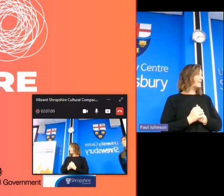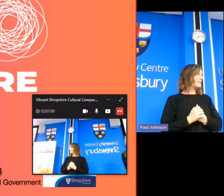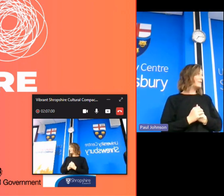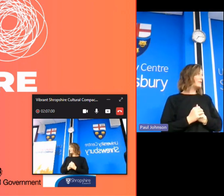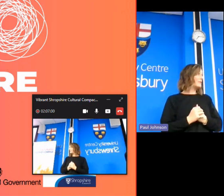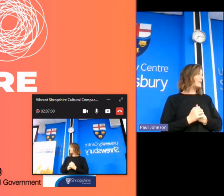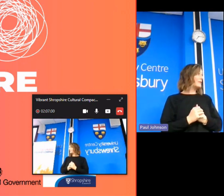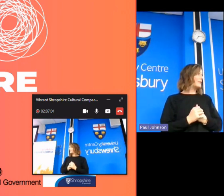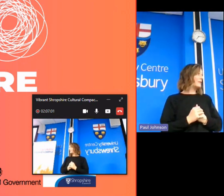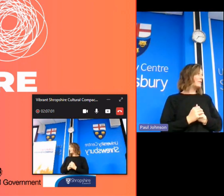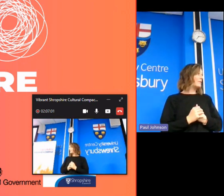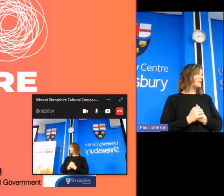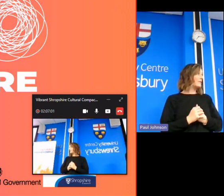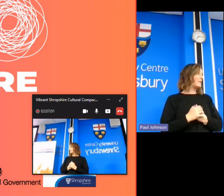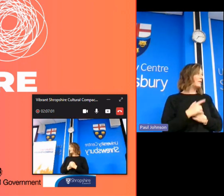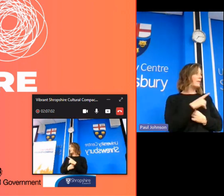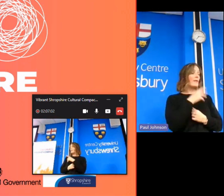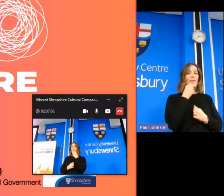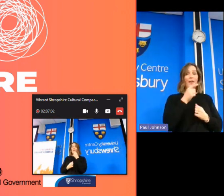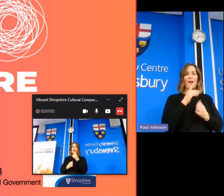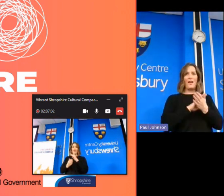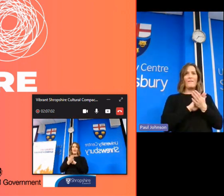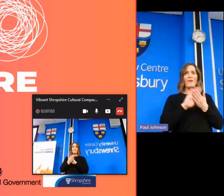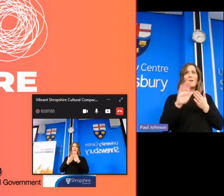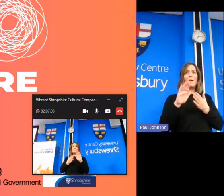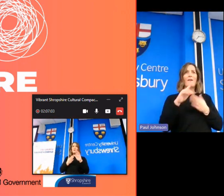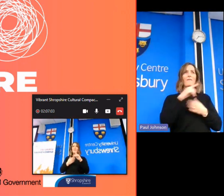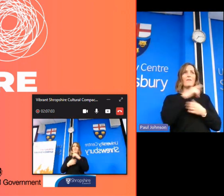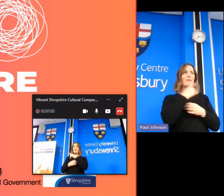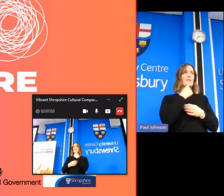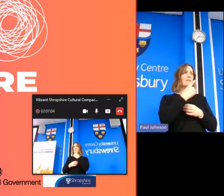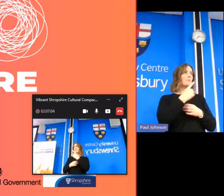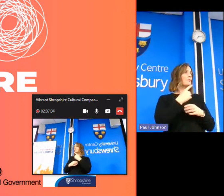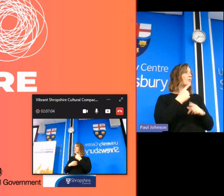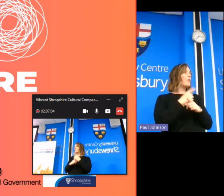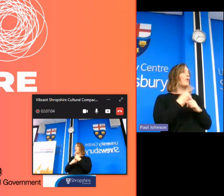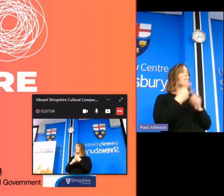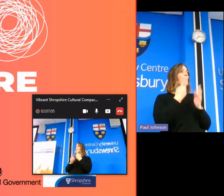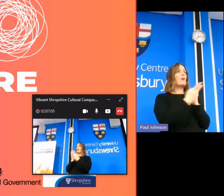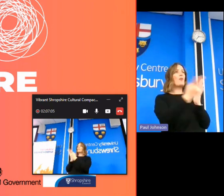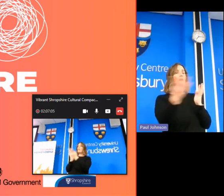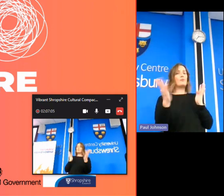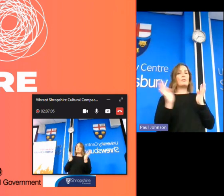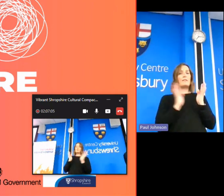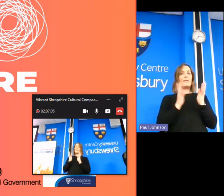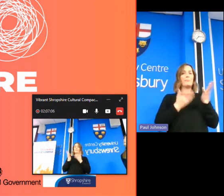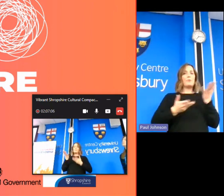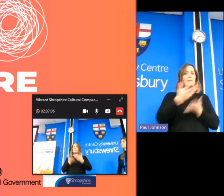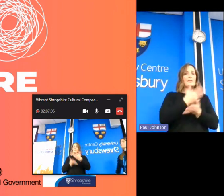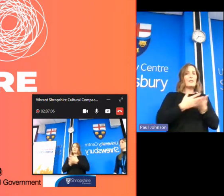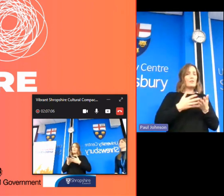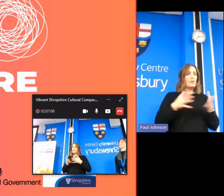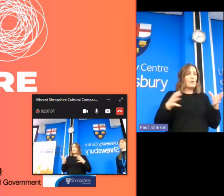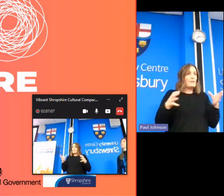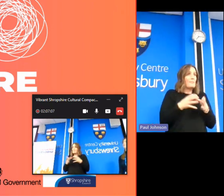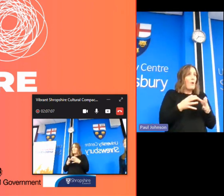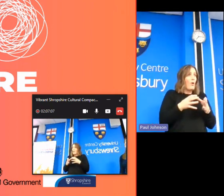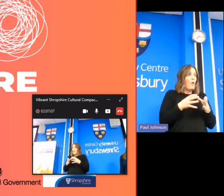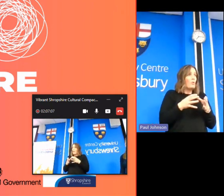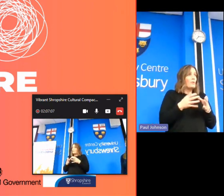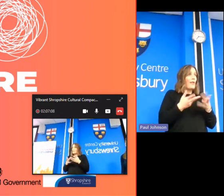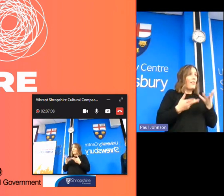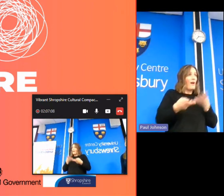the guide for your approach you know we've been talking about parenting discussions and really it's people together